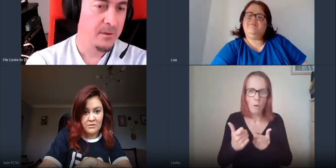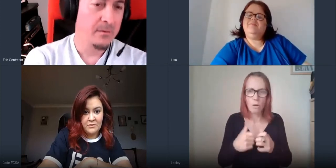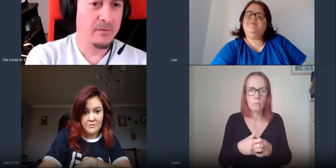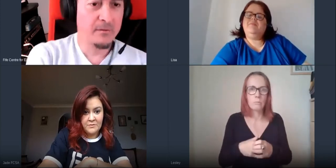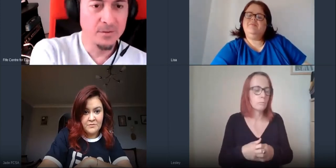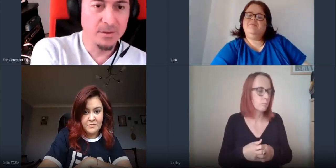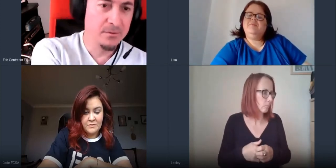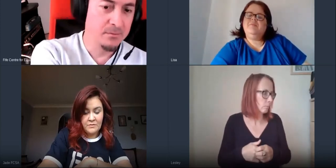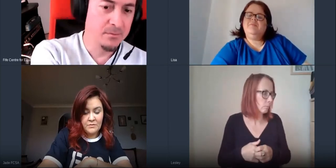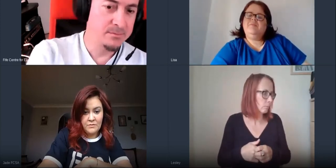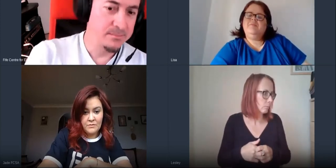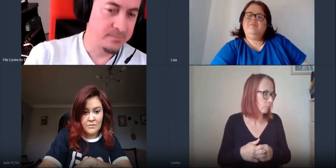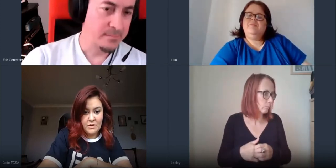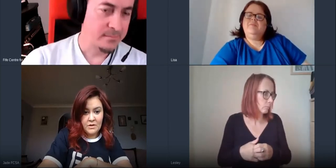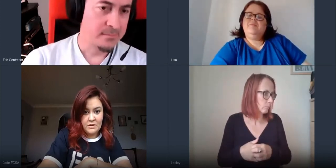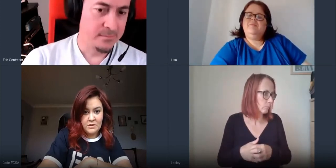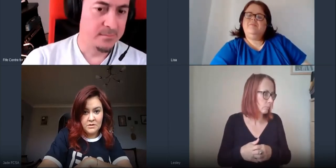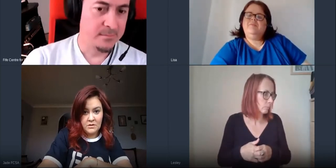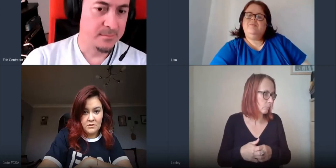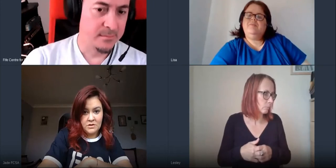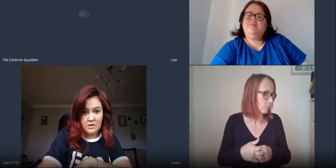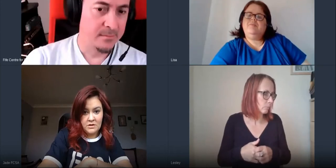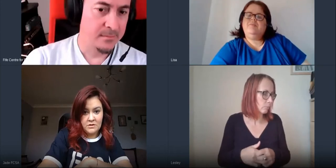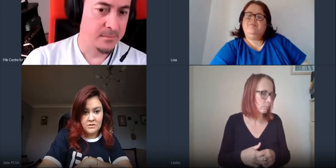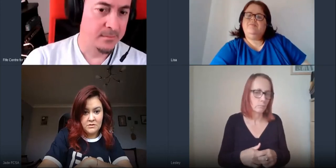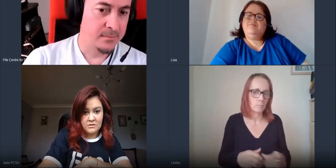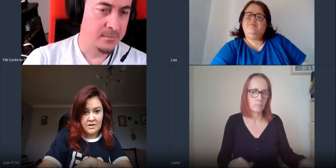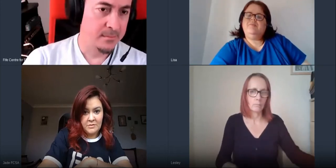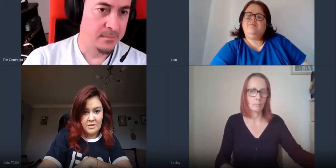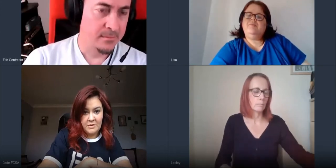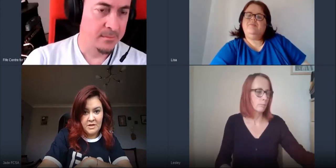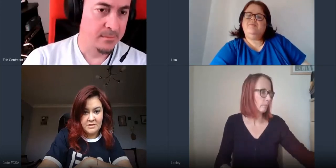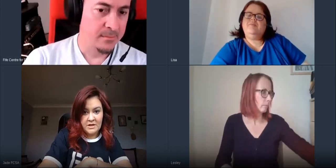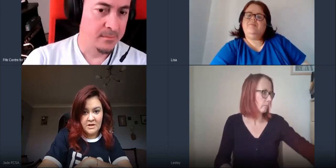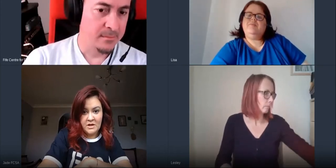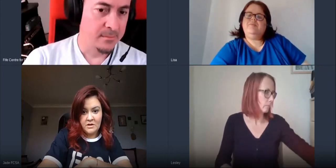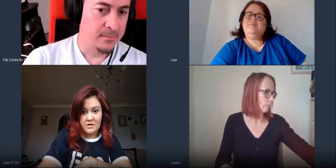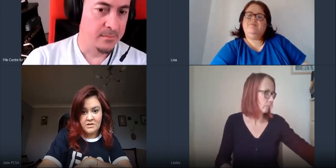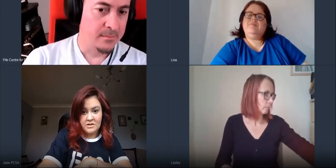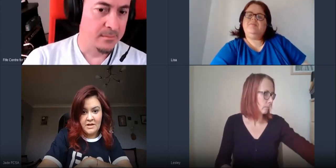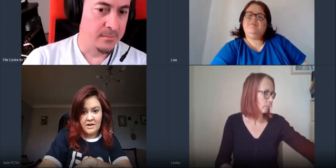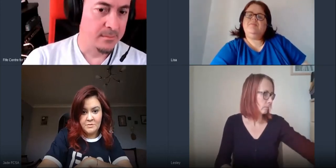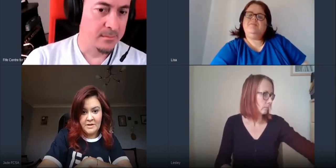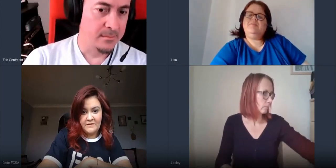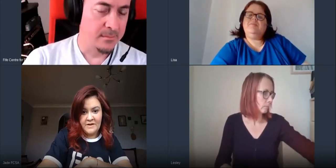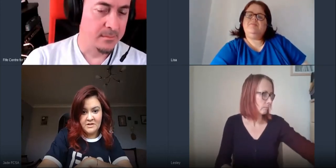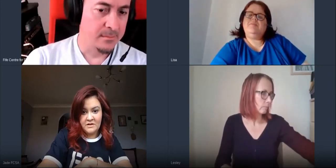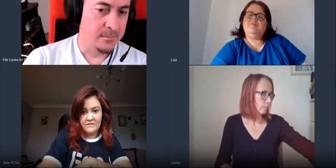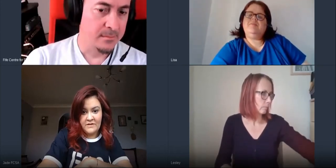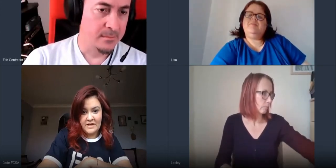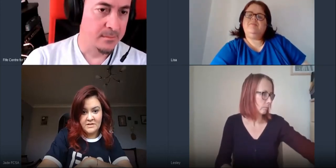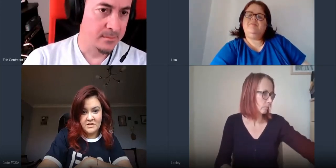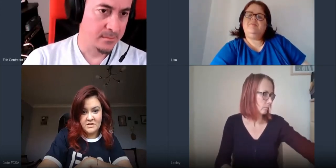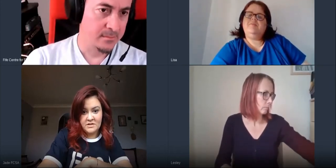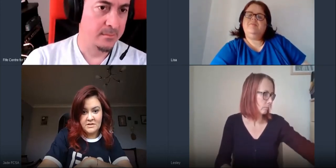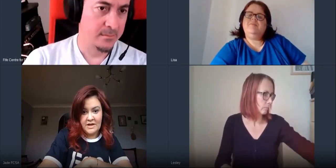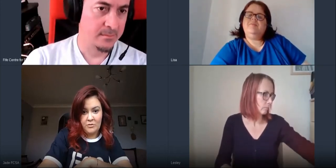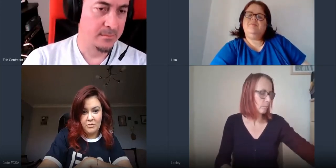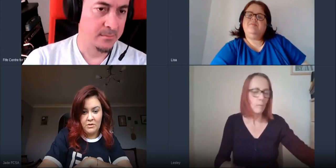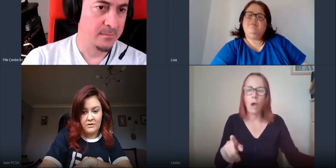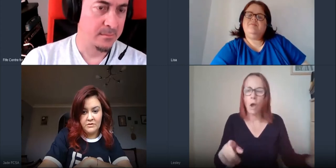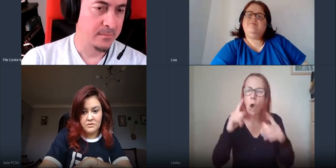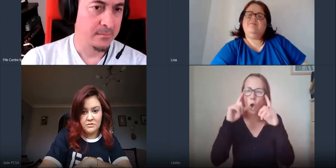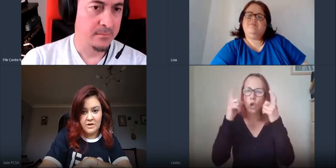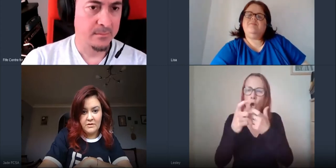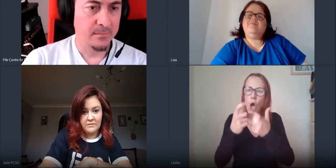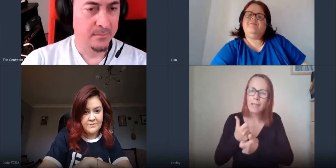closure tonight and ppe's here college helps manufacture advisors to help local